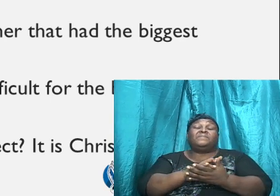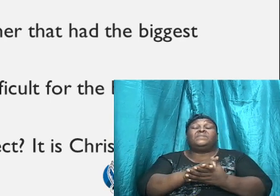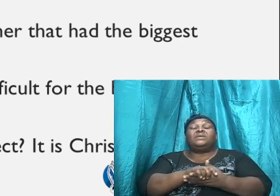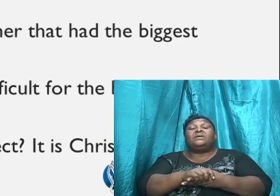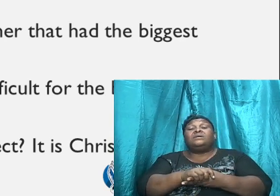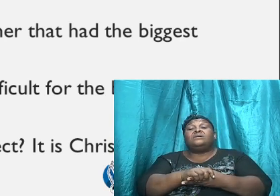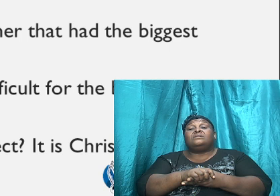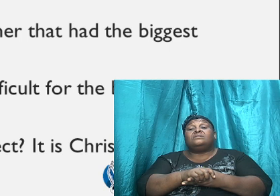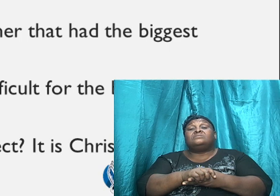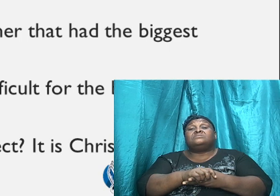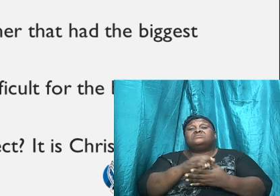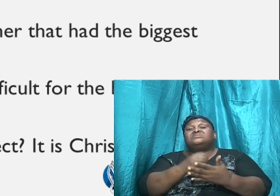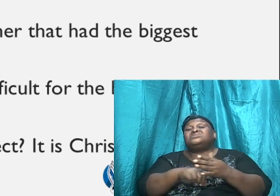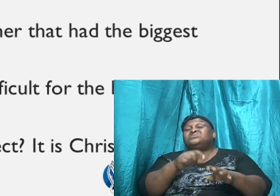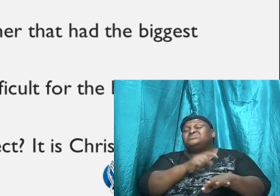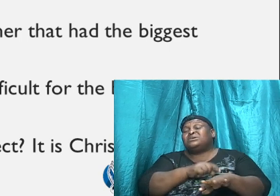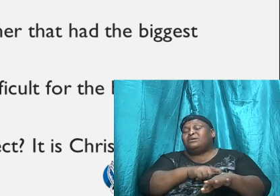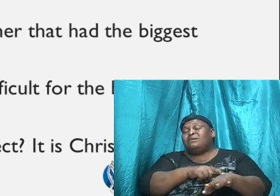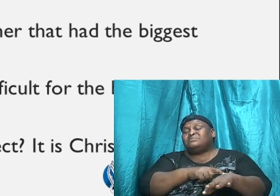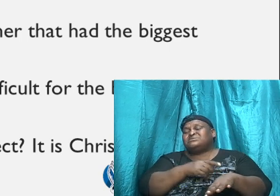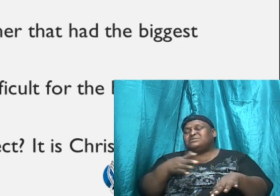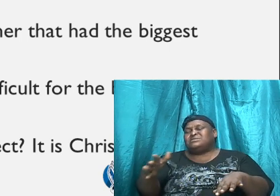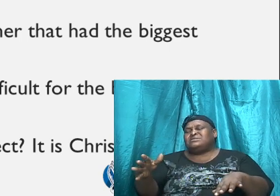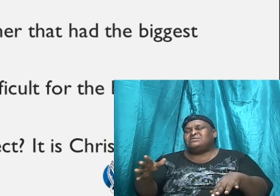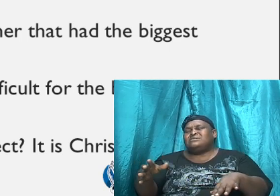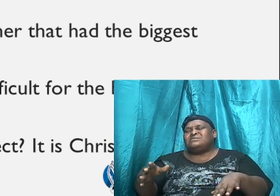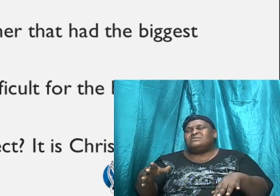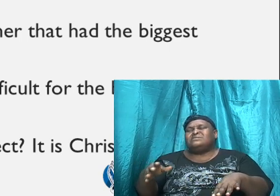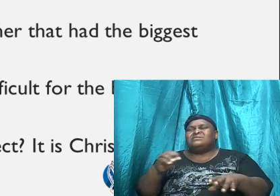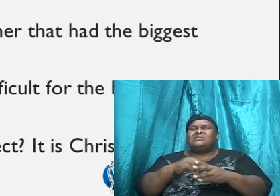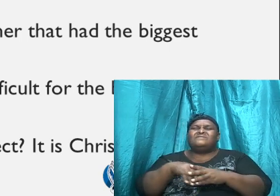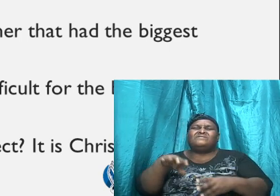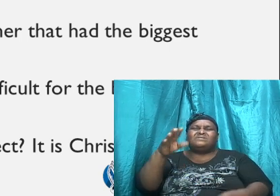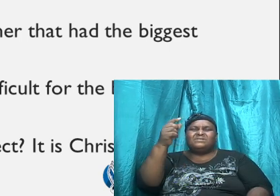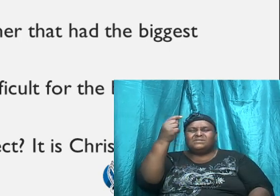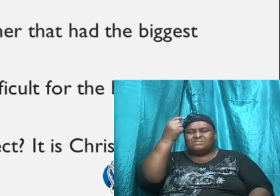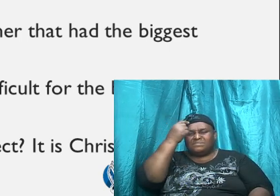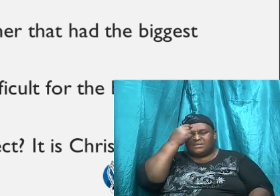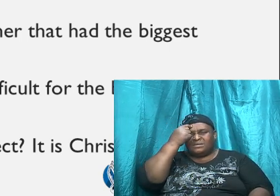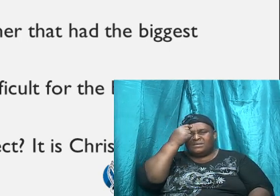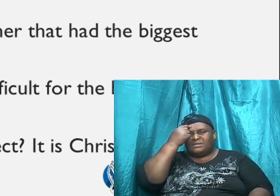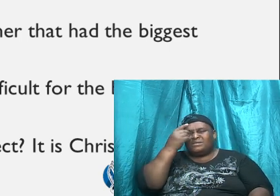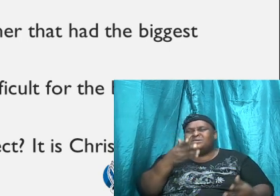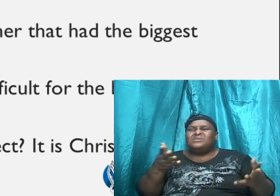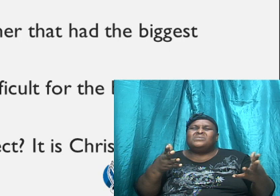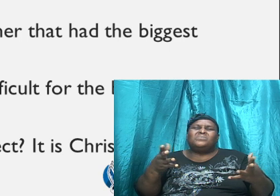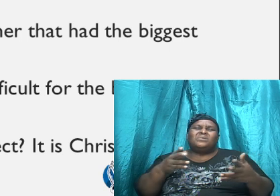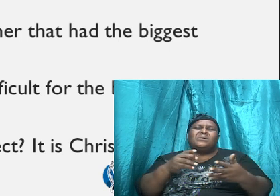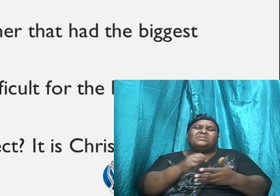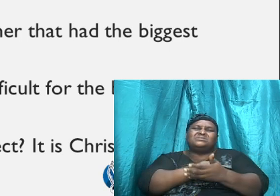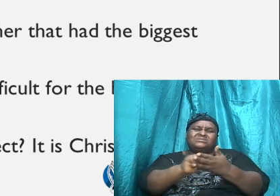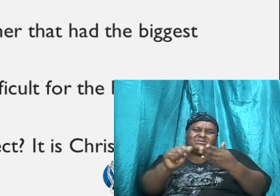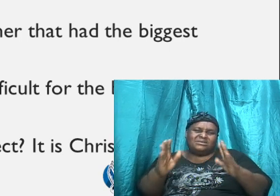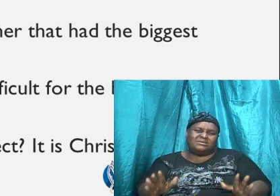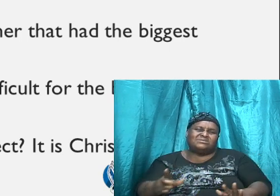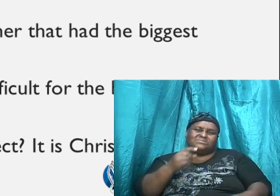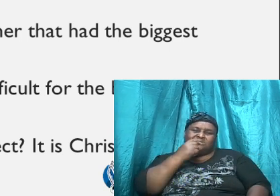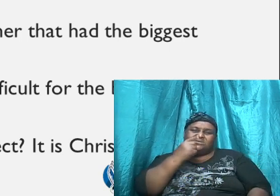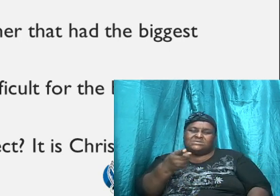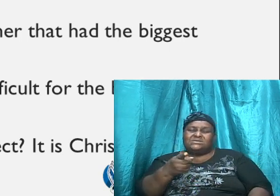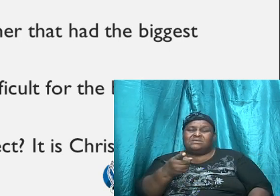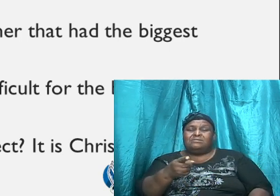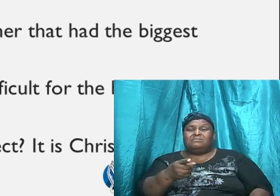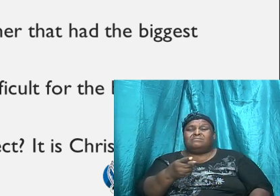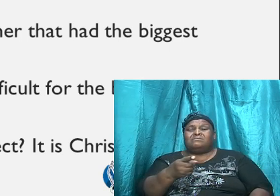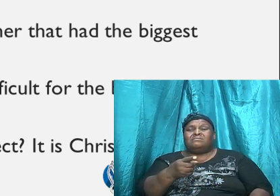thing that is foremost on our mind is what the brethren is going to be saying, is